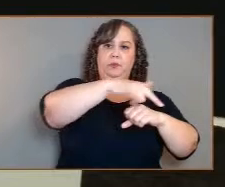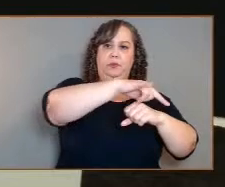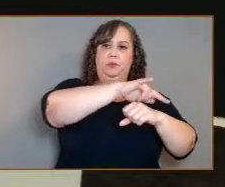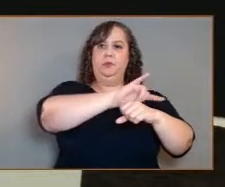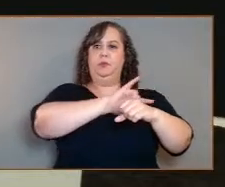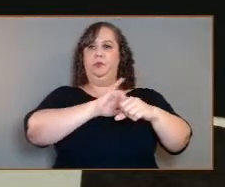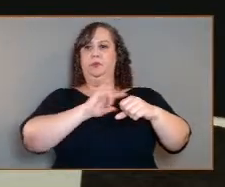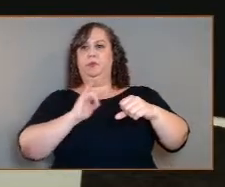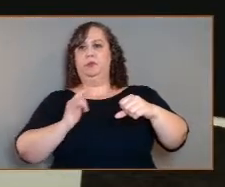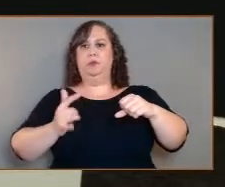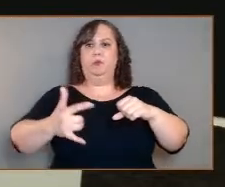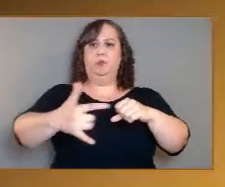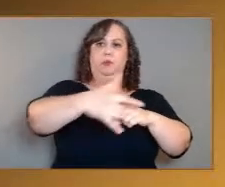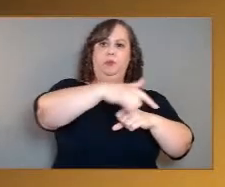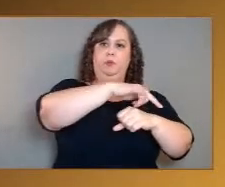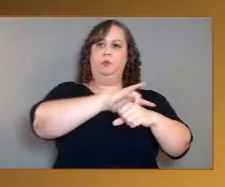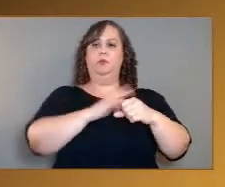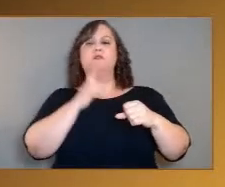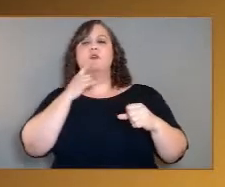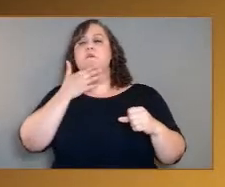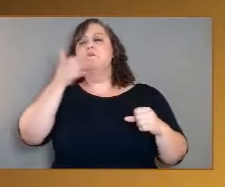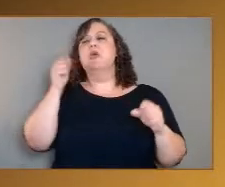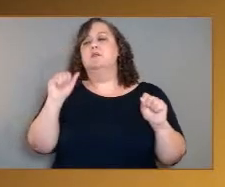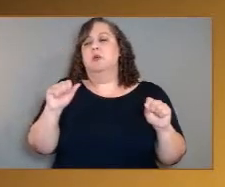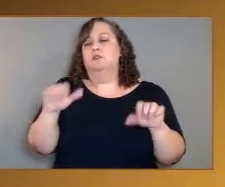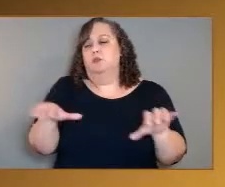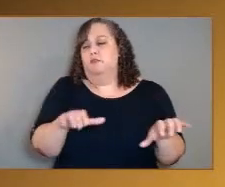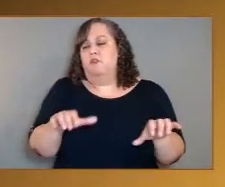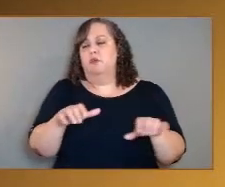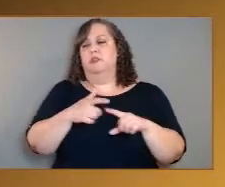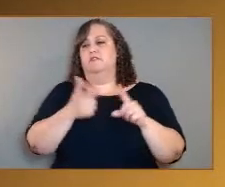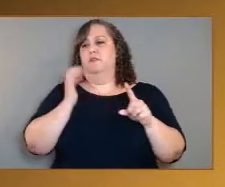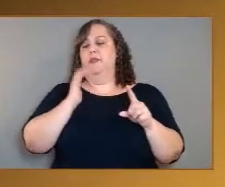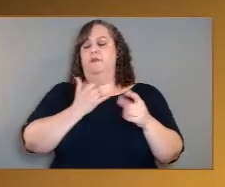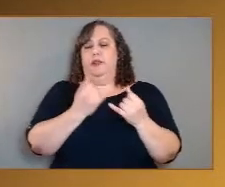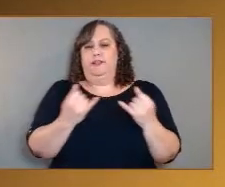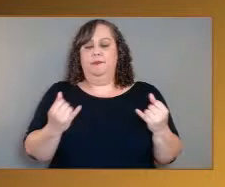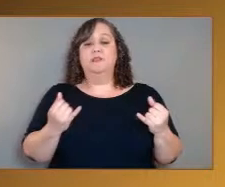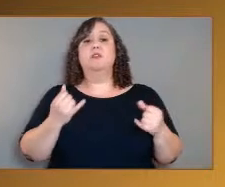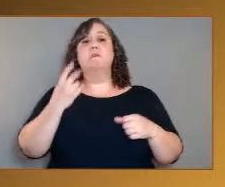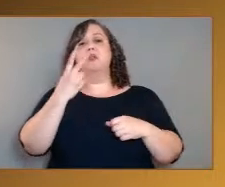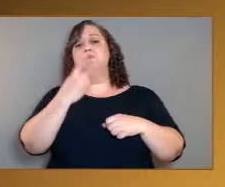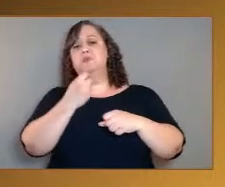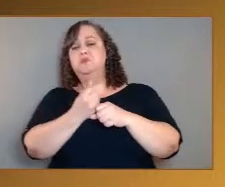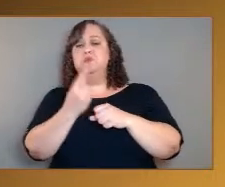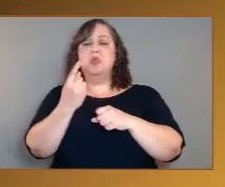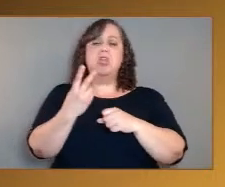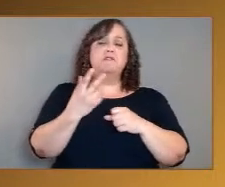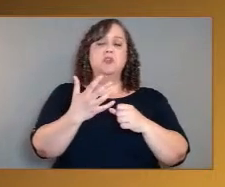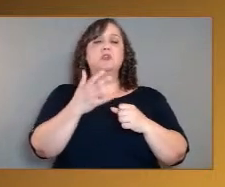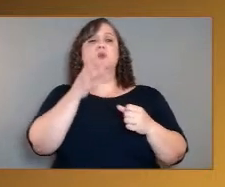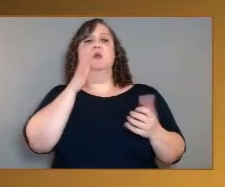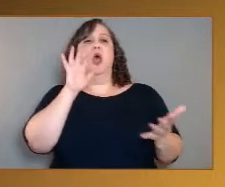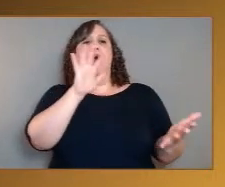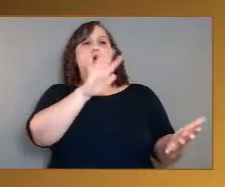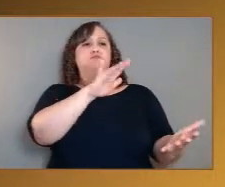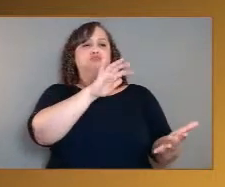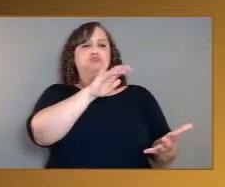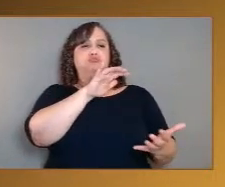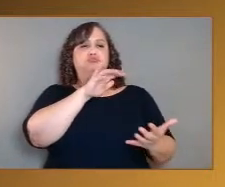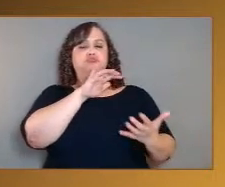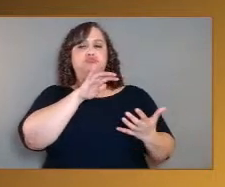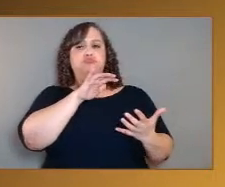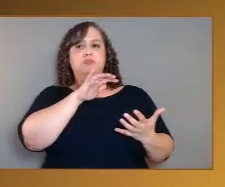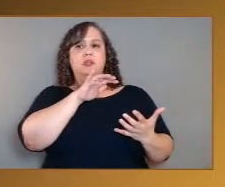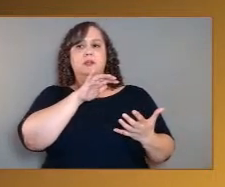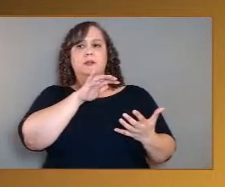of our instruments. So, you know, after about two years, we're ready to start taking our science data. And we spend about three and a half years acquiring